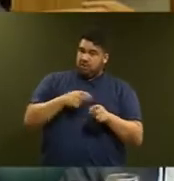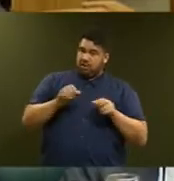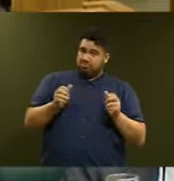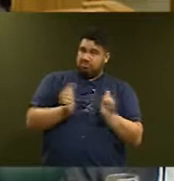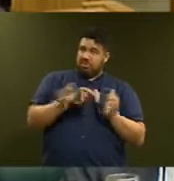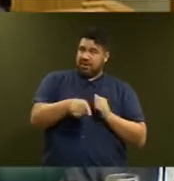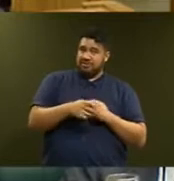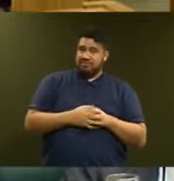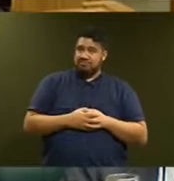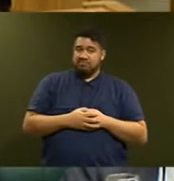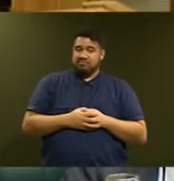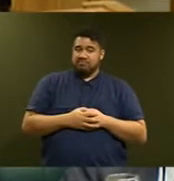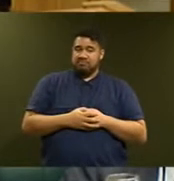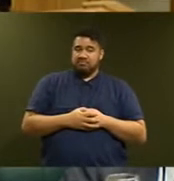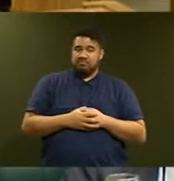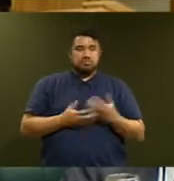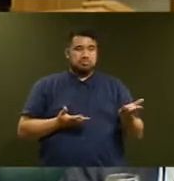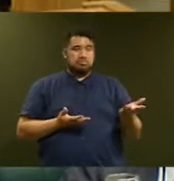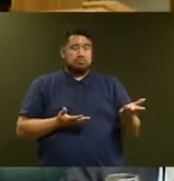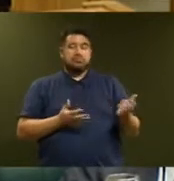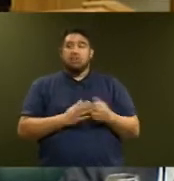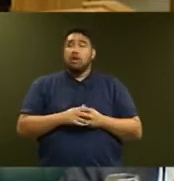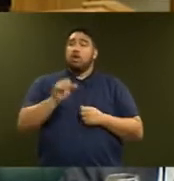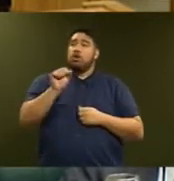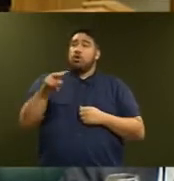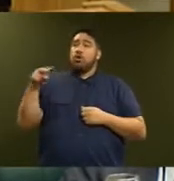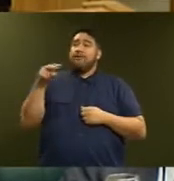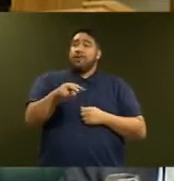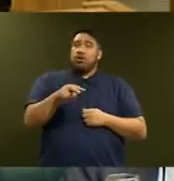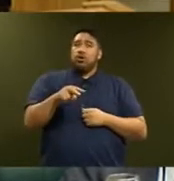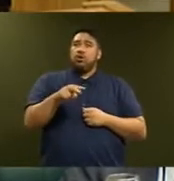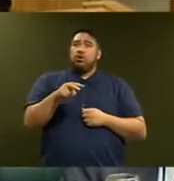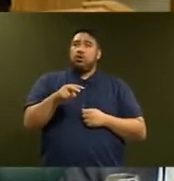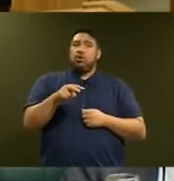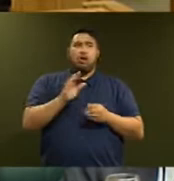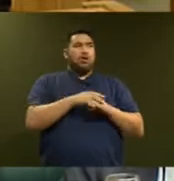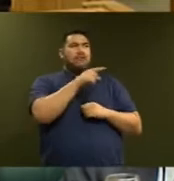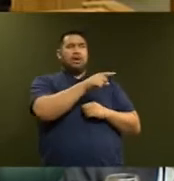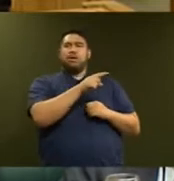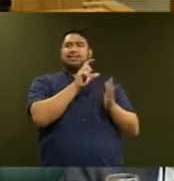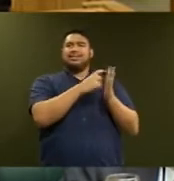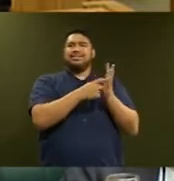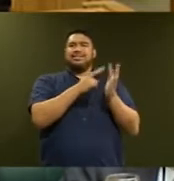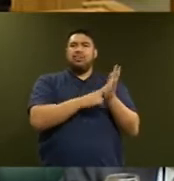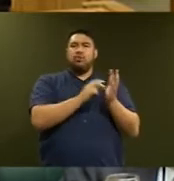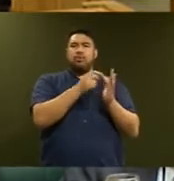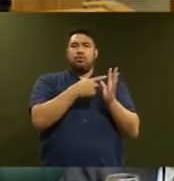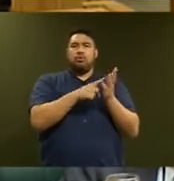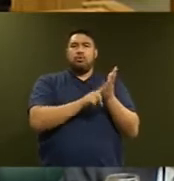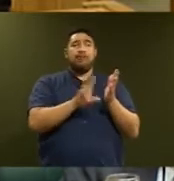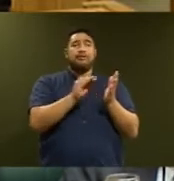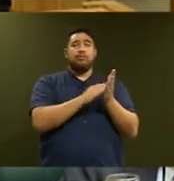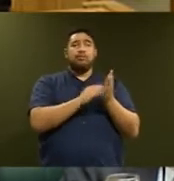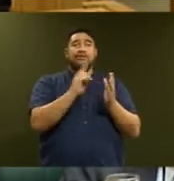What is his view of the statement made by New Zealand First Justice Spokesperson Derek Ball, who said in relation to the three strikes